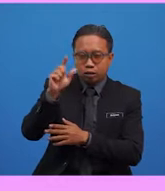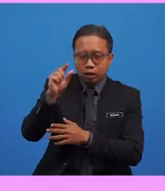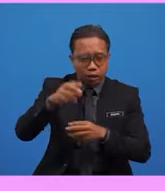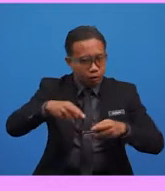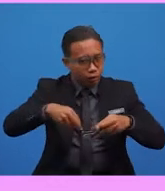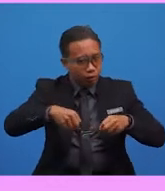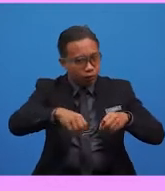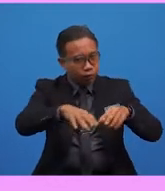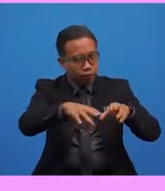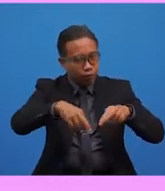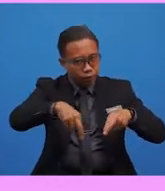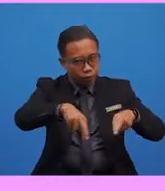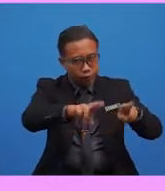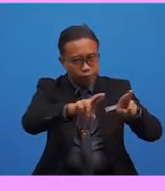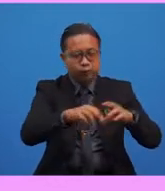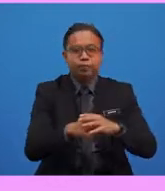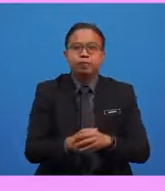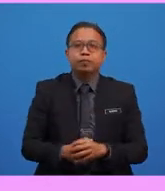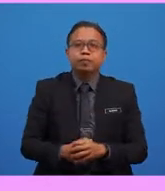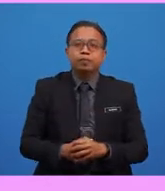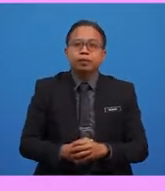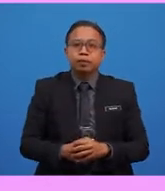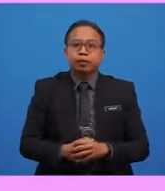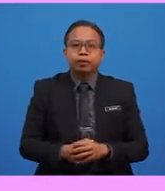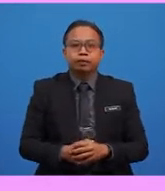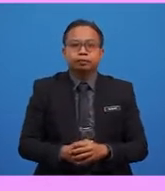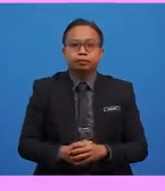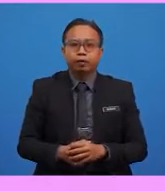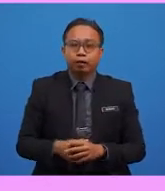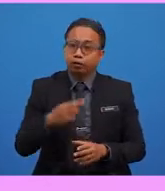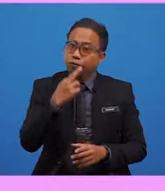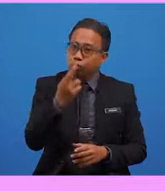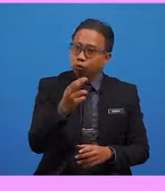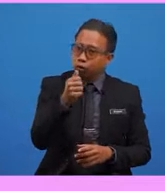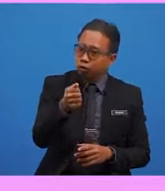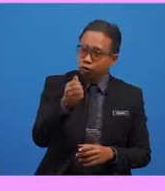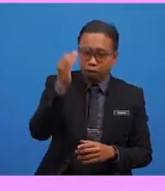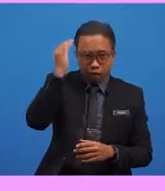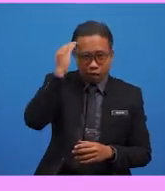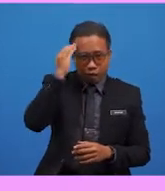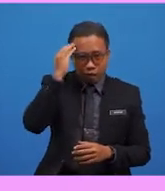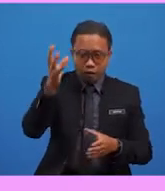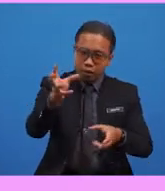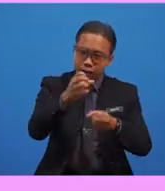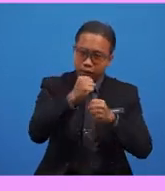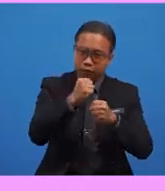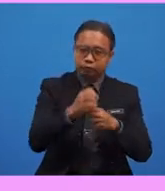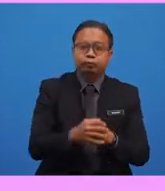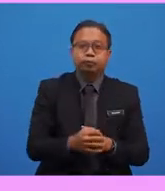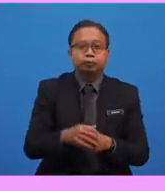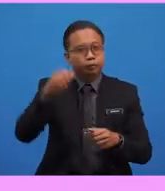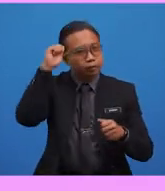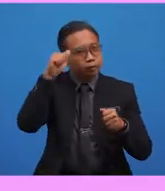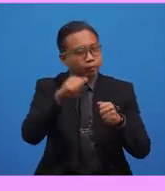Mount Kinabalu, and the Indian Ocean. There you go. So, I'm sure now you have gotten the hang of it.